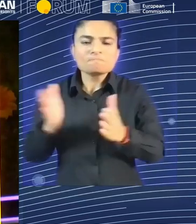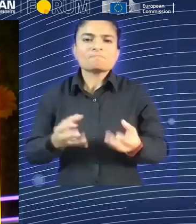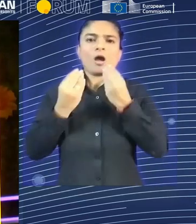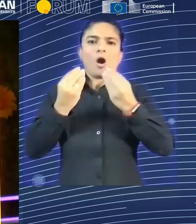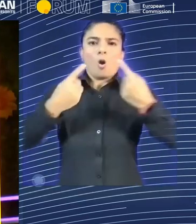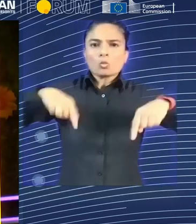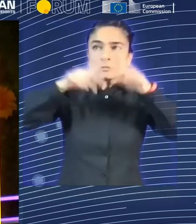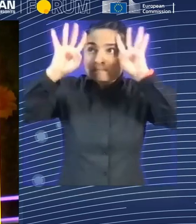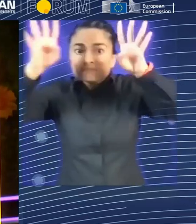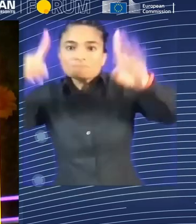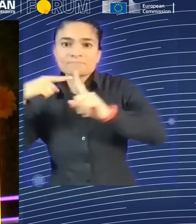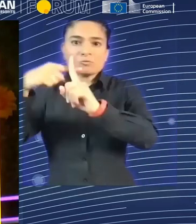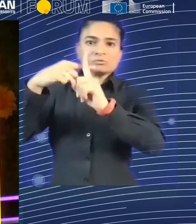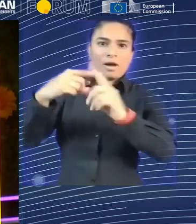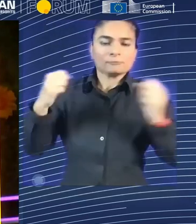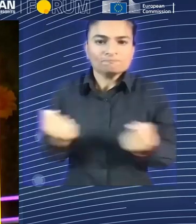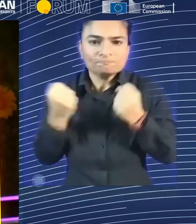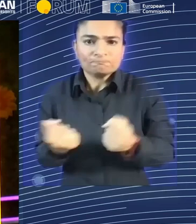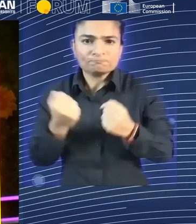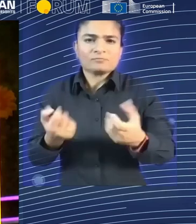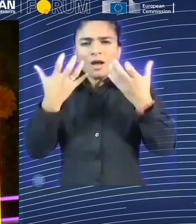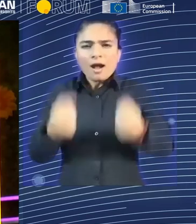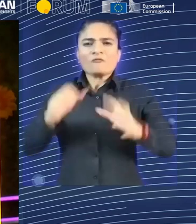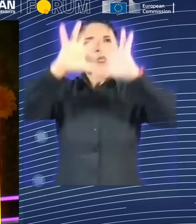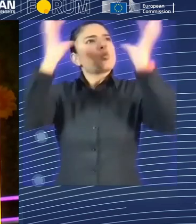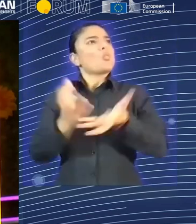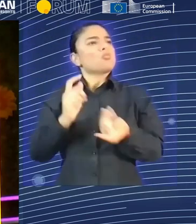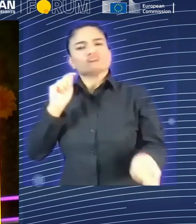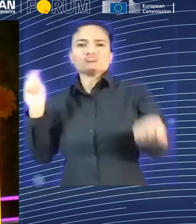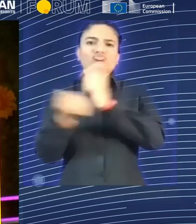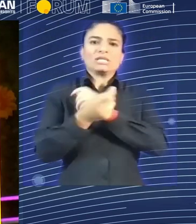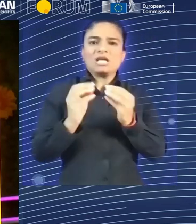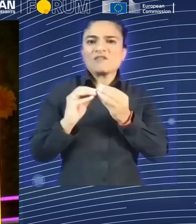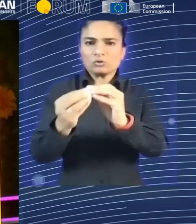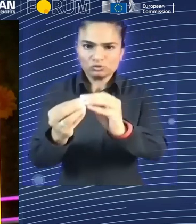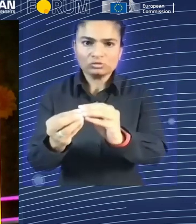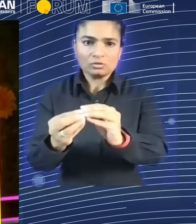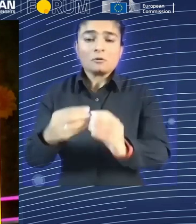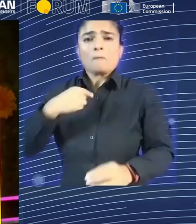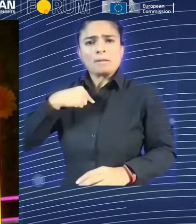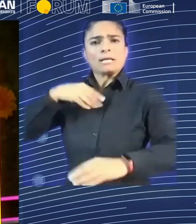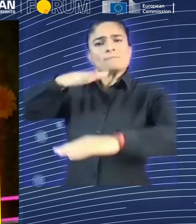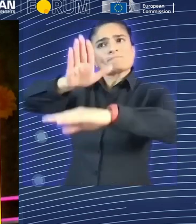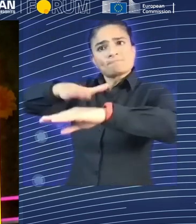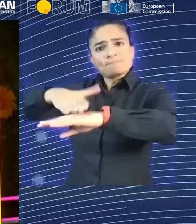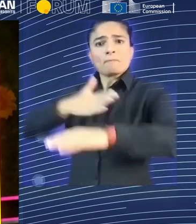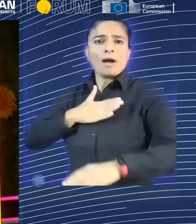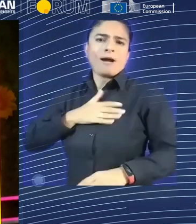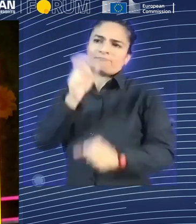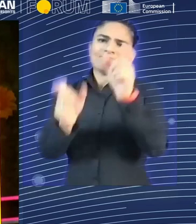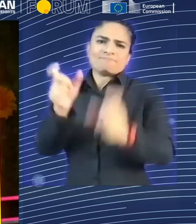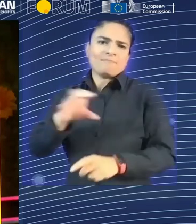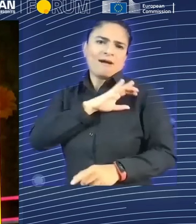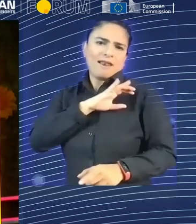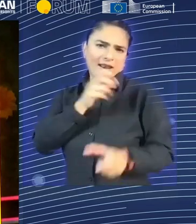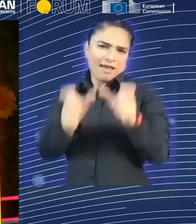is the fourth industrial revolution, you can't, you know, the problems that we have in front of us are not problems